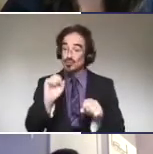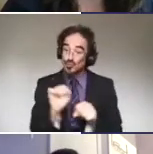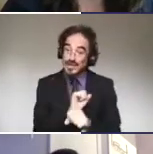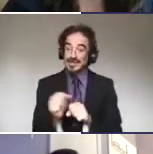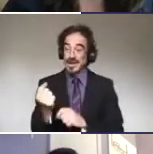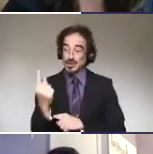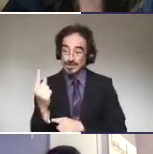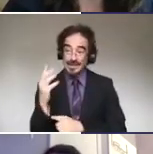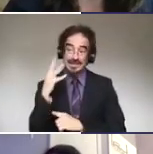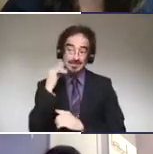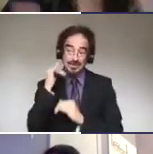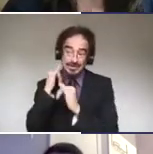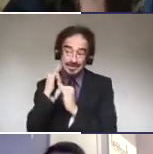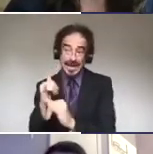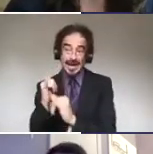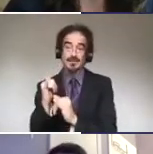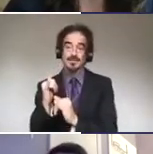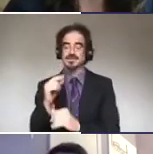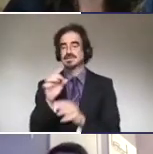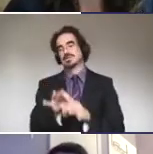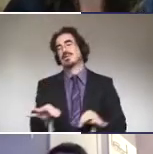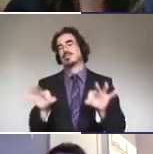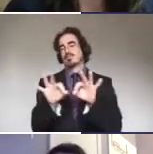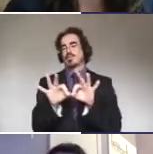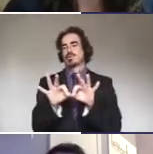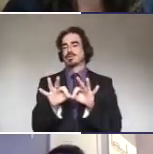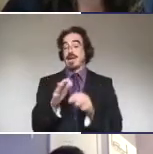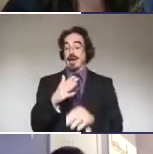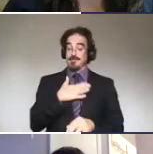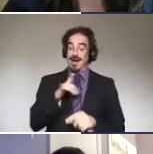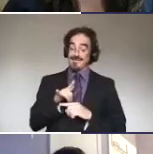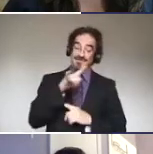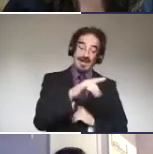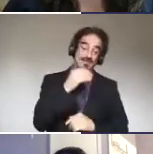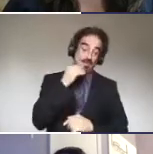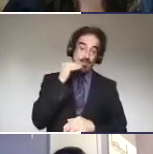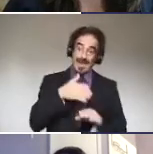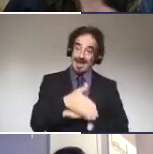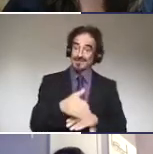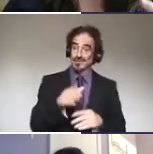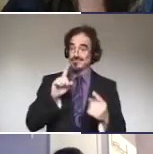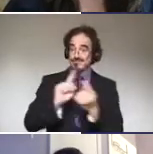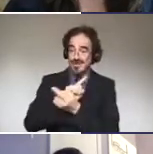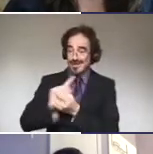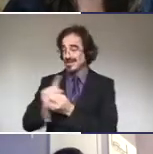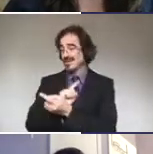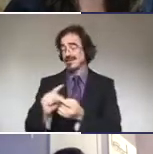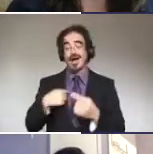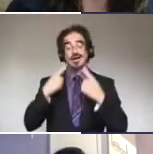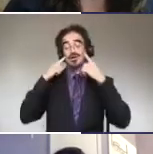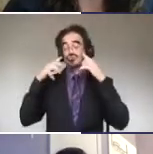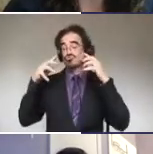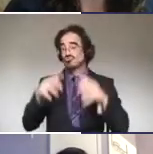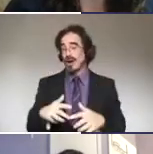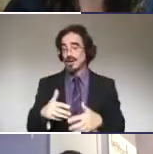my flight home after the first episode of meeting everybody, I just cried. Because it was overwhelming having